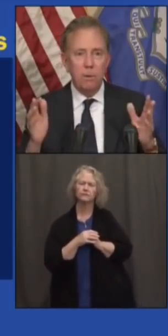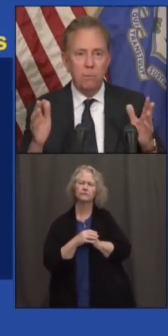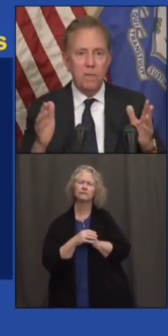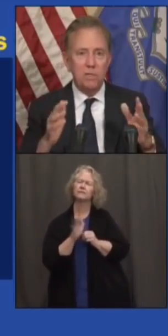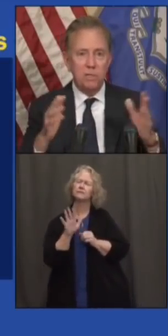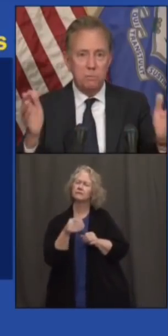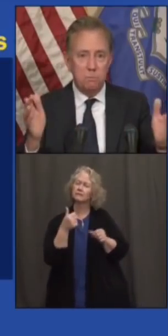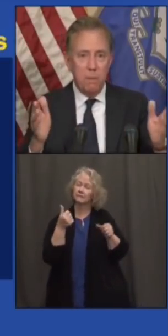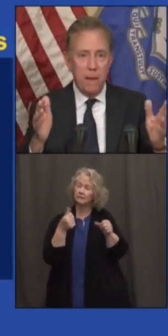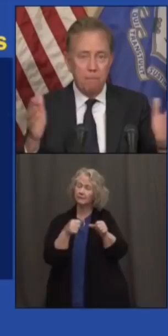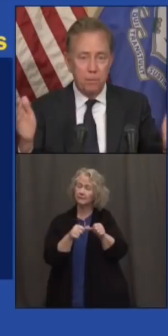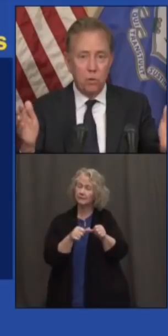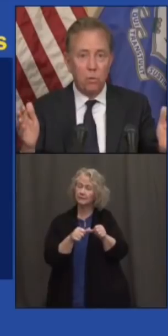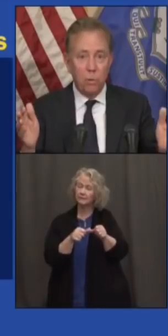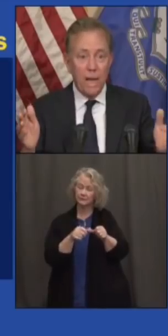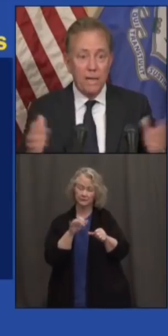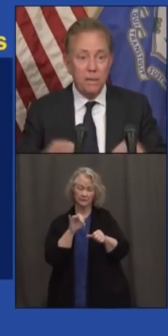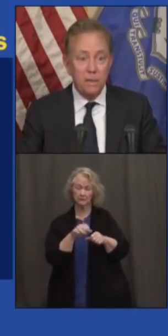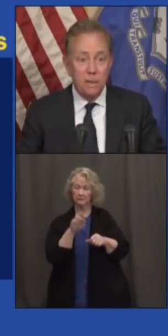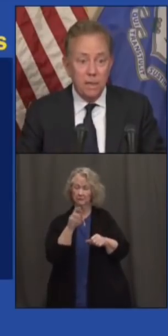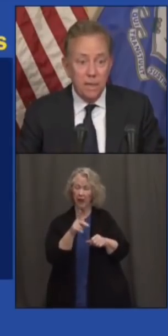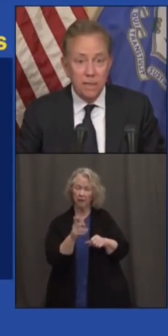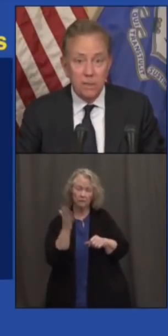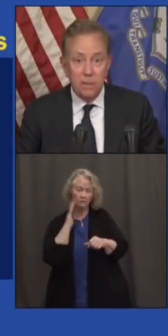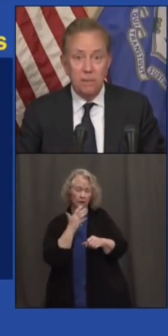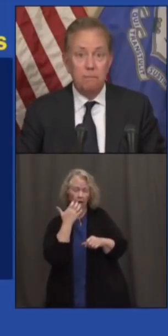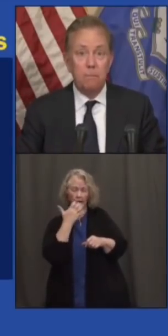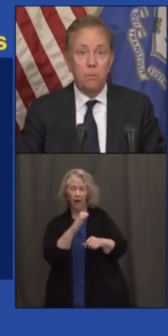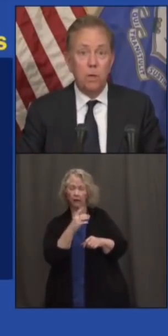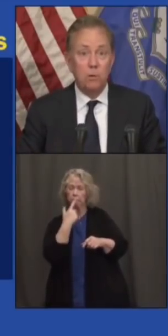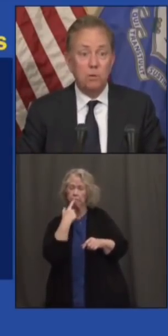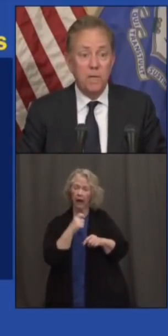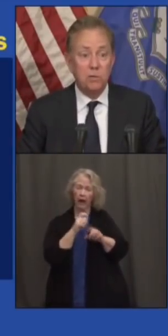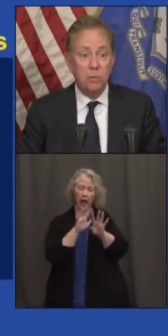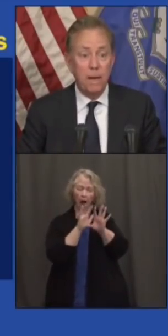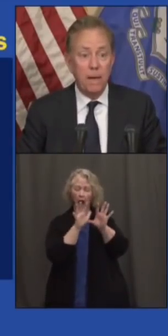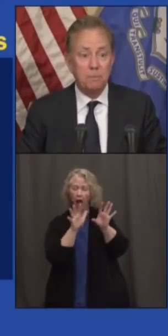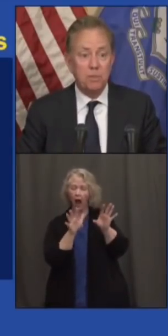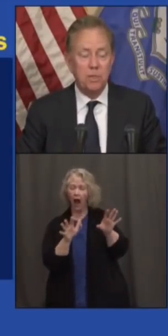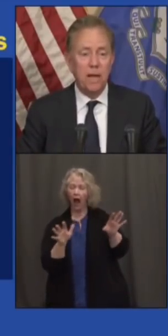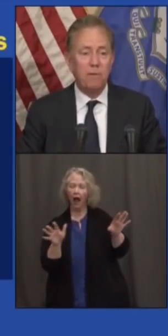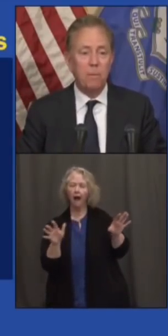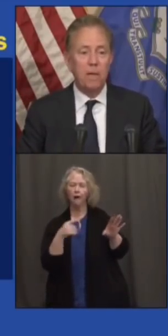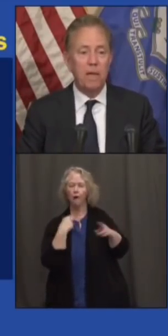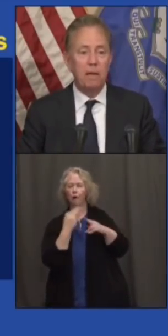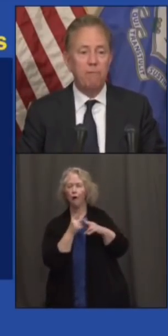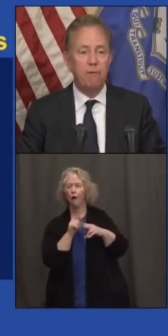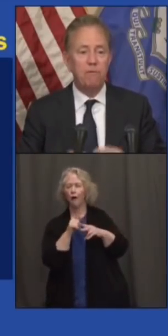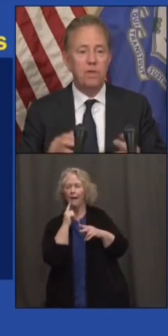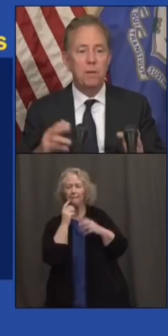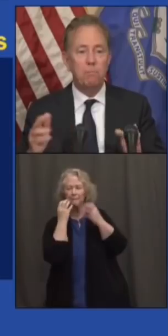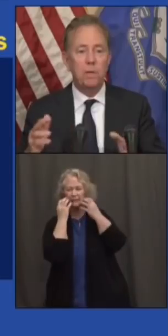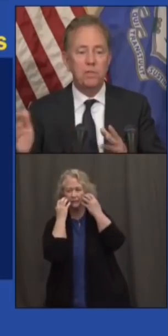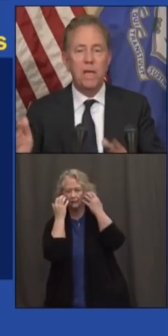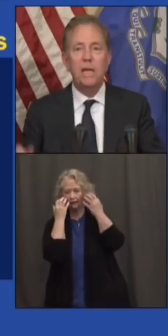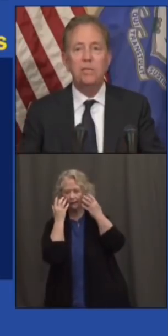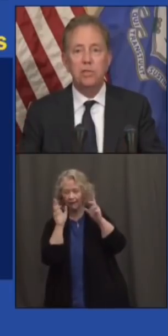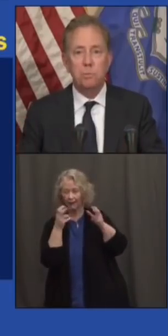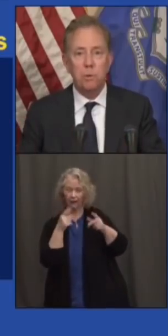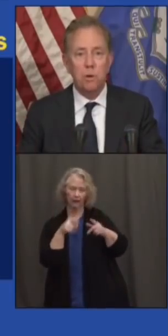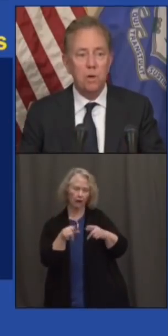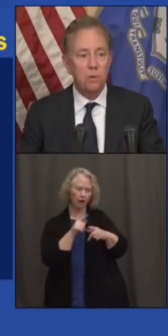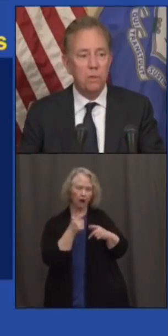You remember when this map was all red and one of those measles maps and everybody had 15-plus